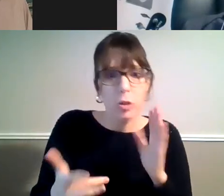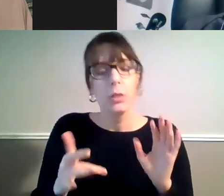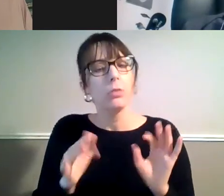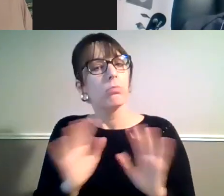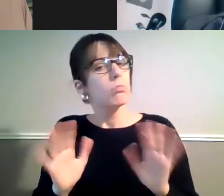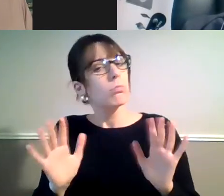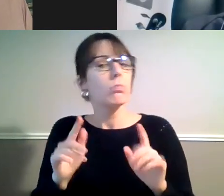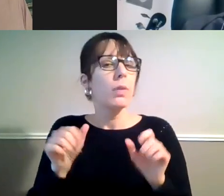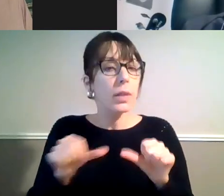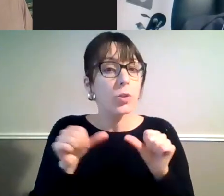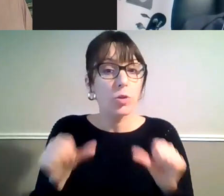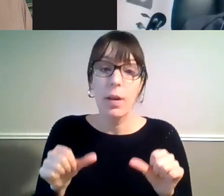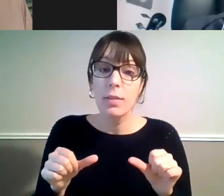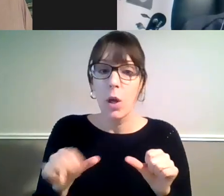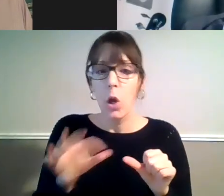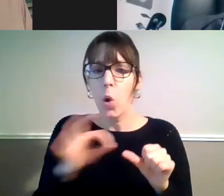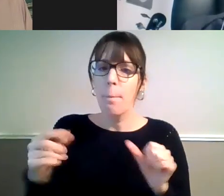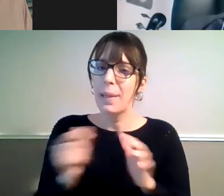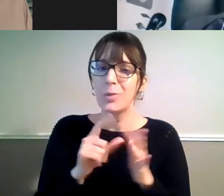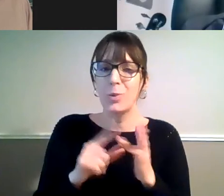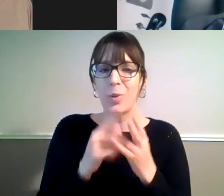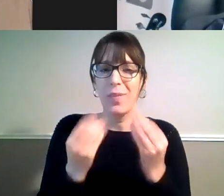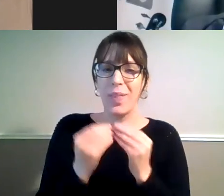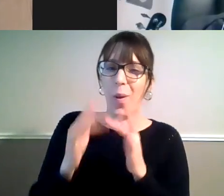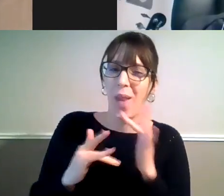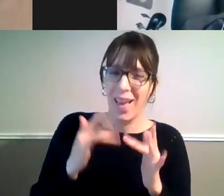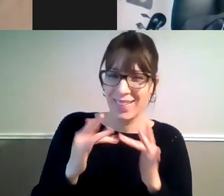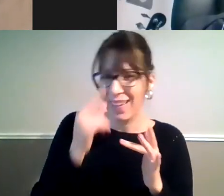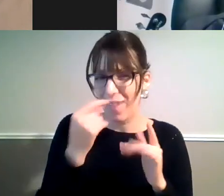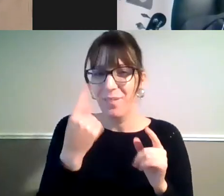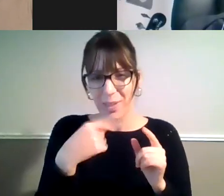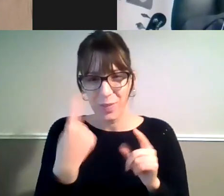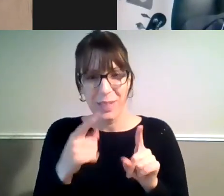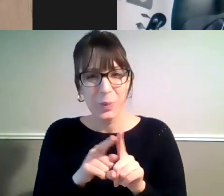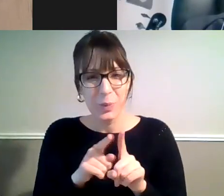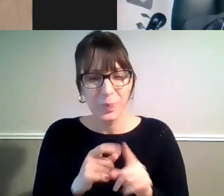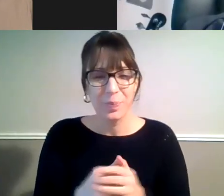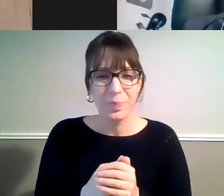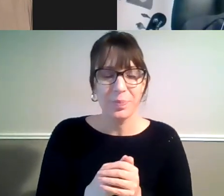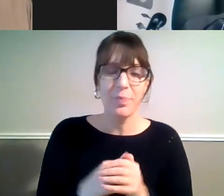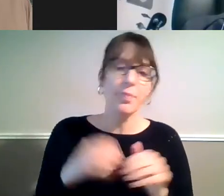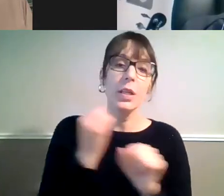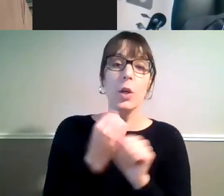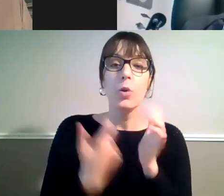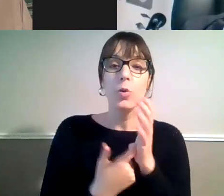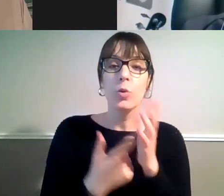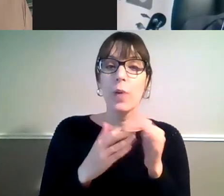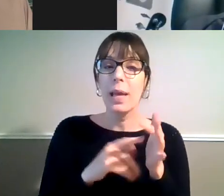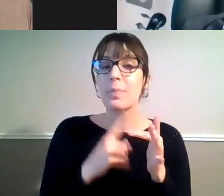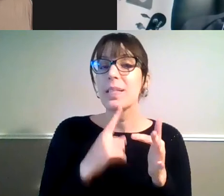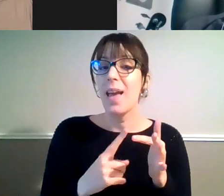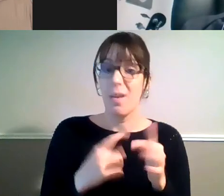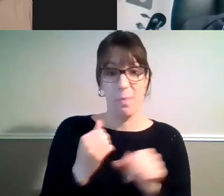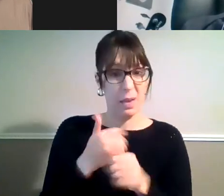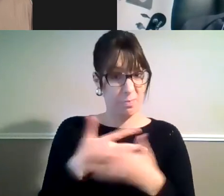and they don't all have to be online. And they all make a difference, though, don't they? Every little effort, whether it's